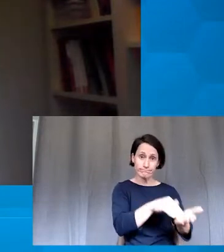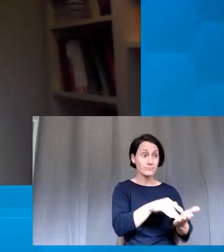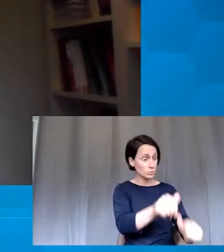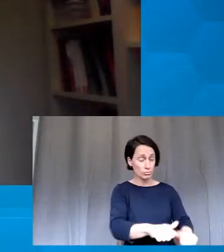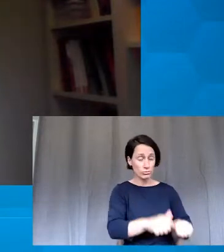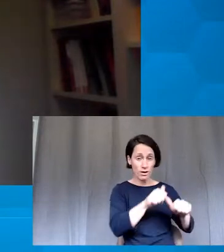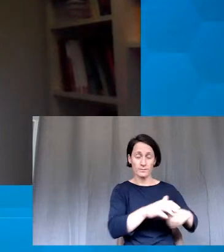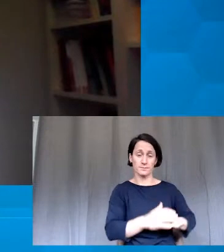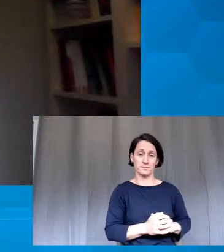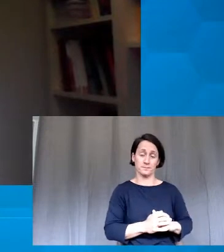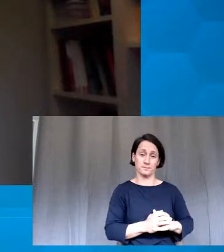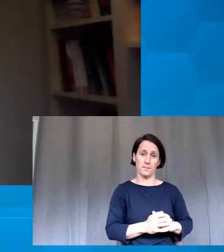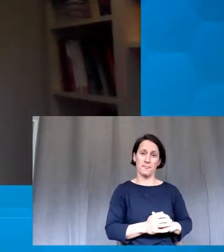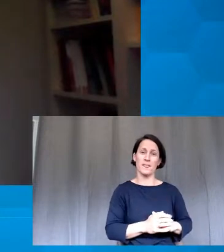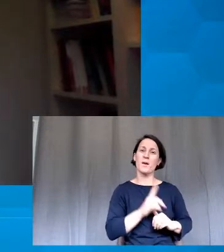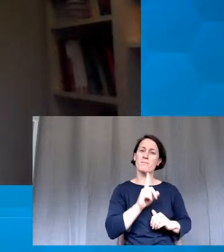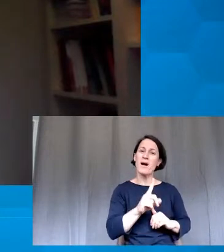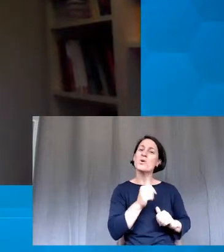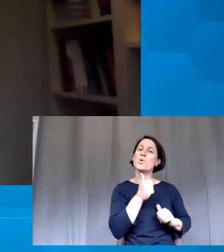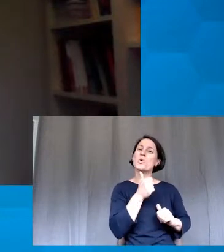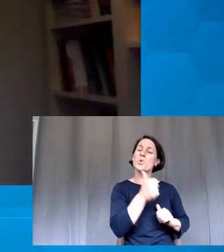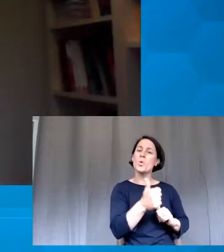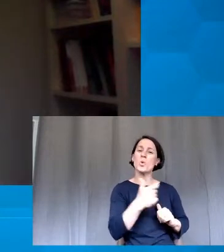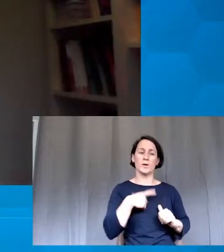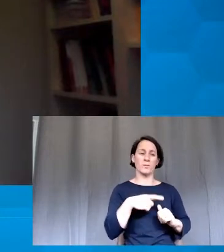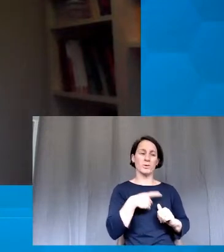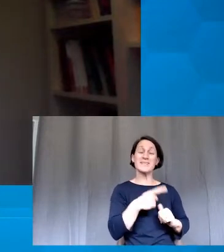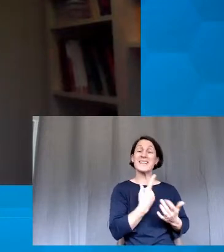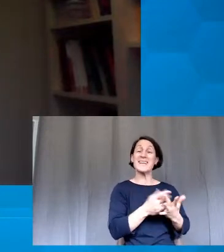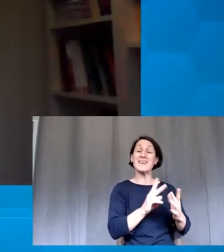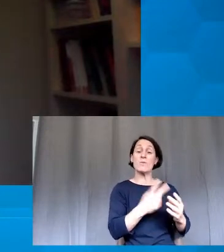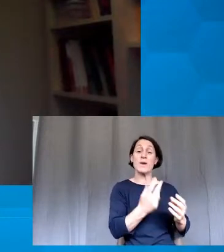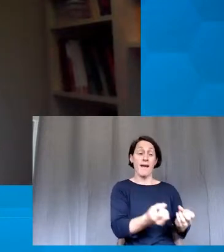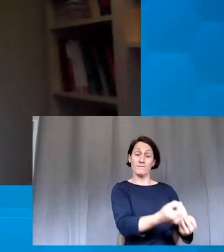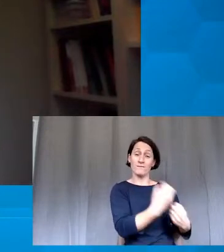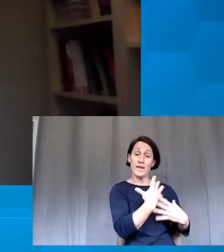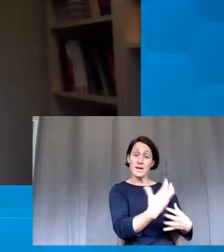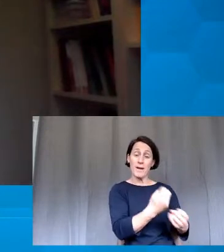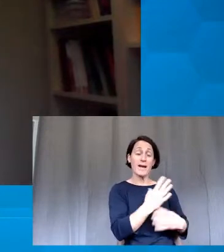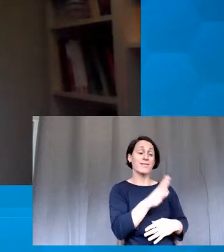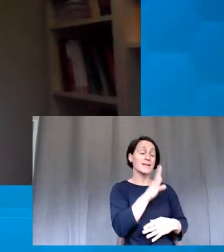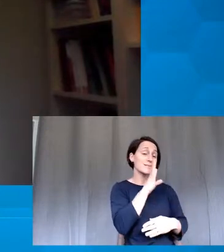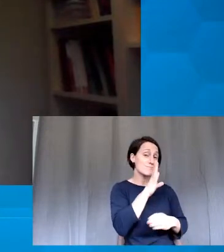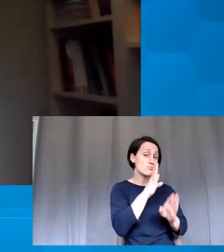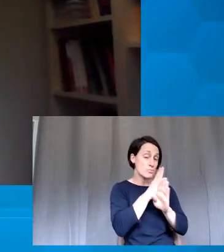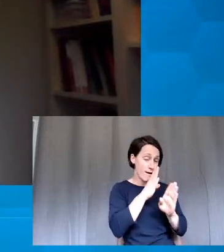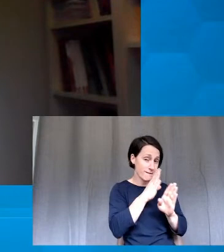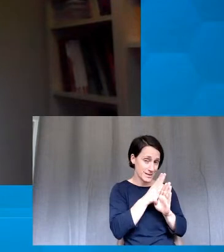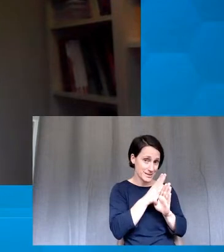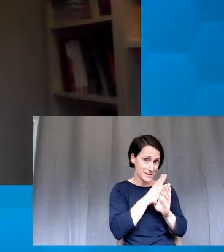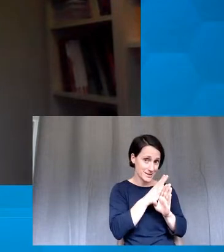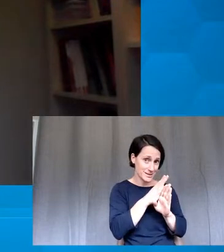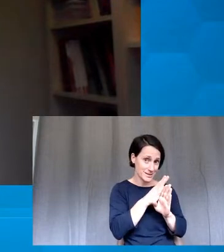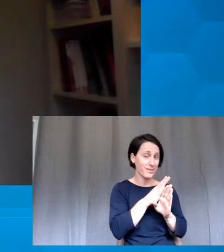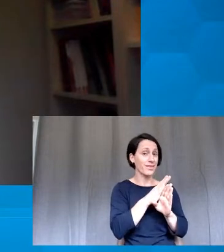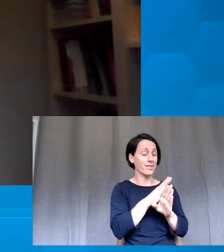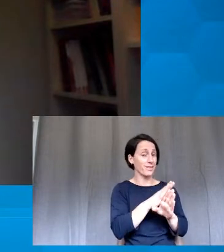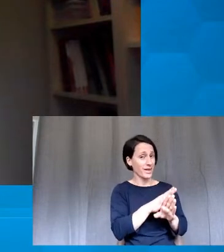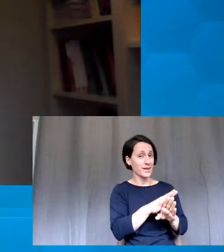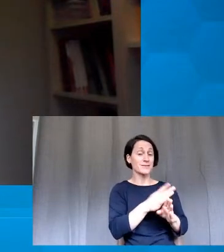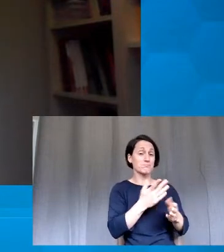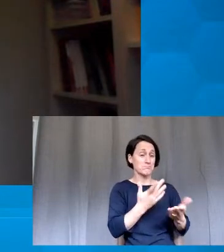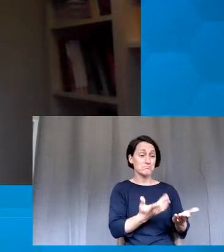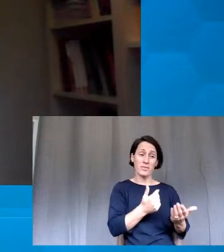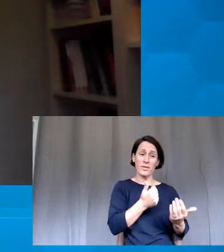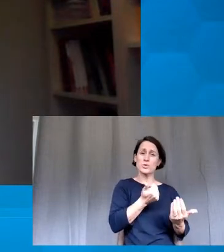this is where I found the anonymous feedback initially was really helpful because it's just, I'm not saying that is the answer, but it's a